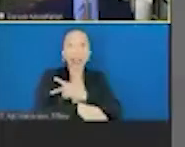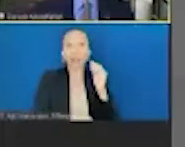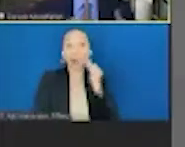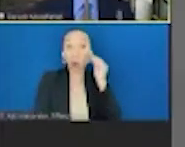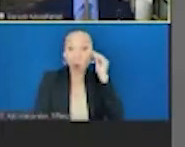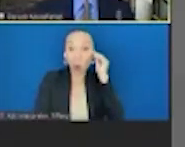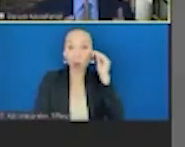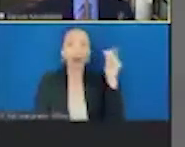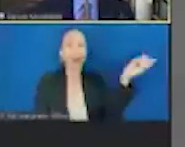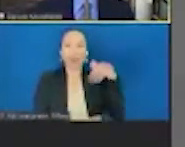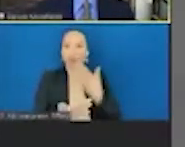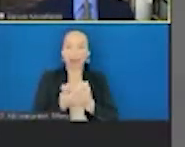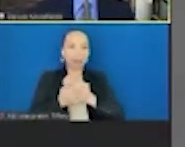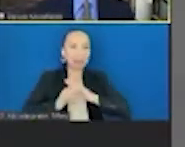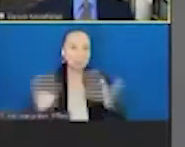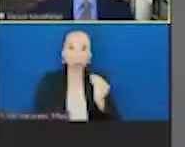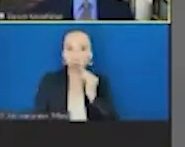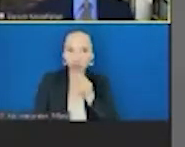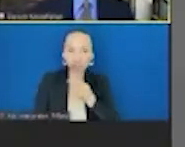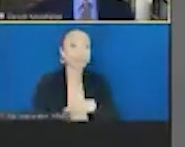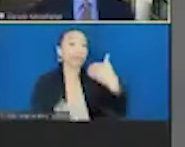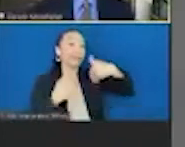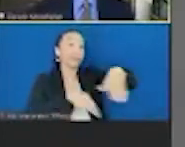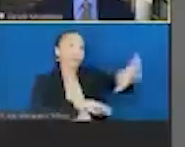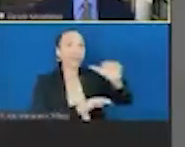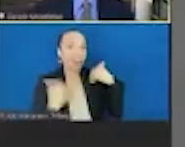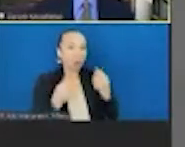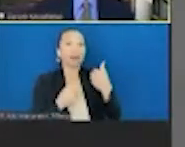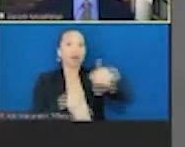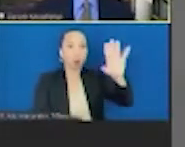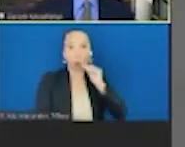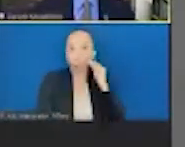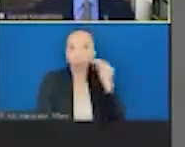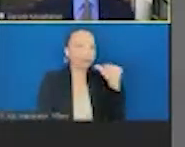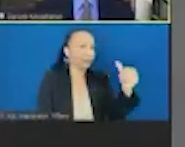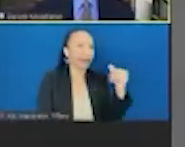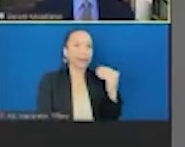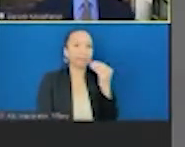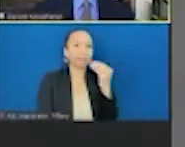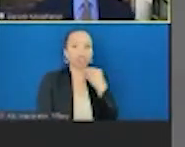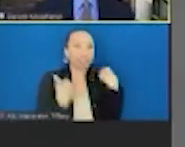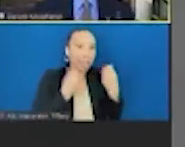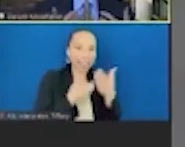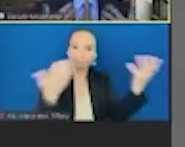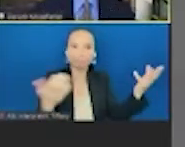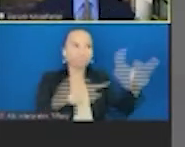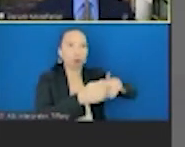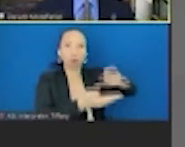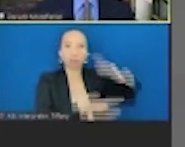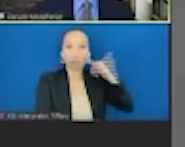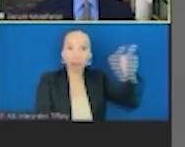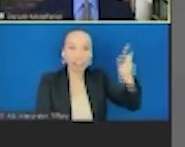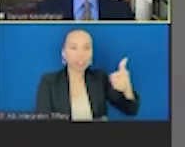hospital malnourished, and they go home and they're not able to prepare and cook healthy meals for themselves. Many, many studies have shown if you actually give